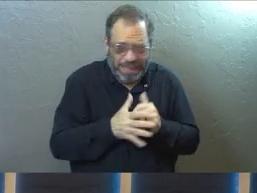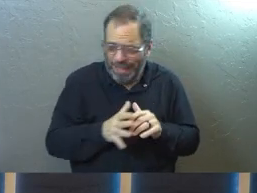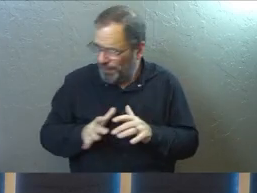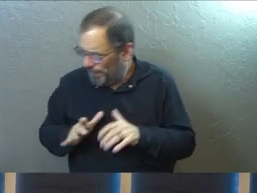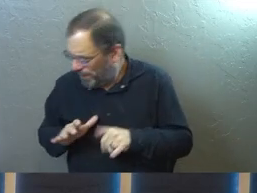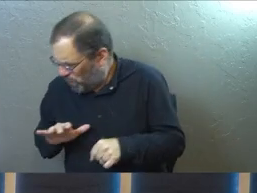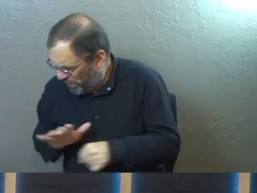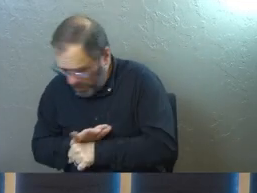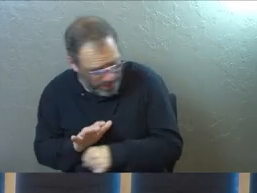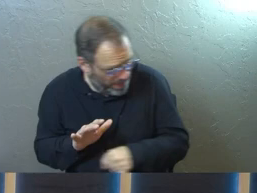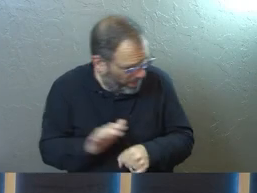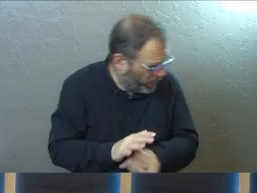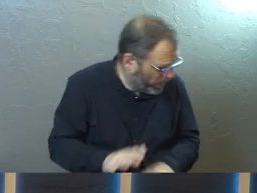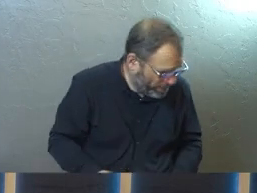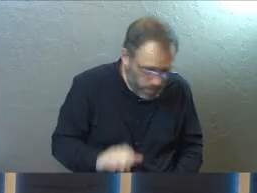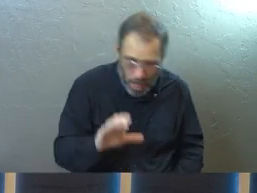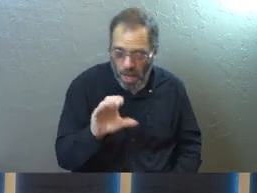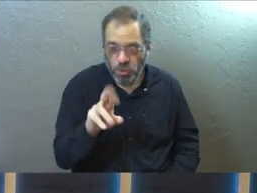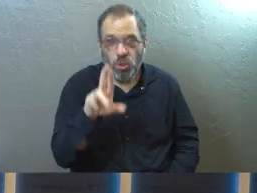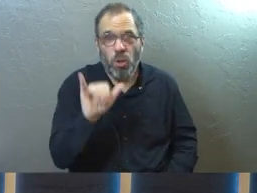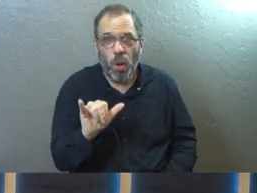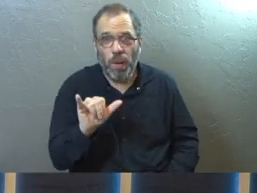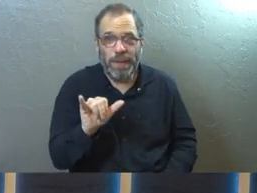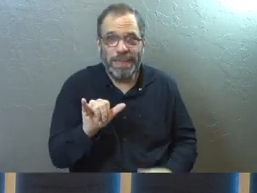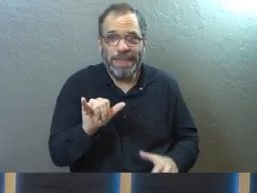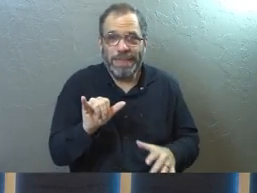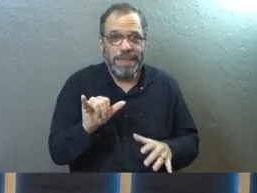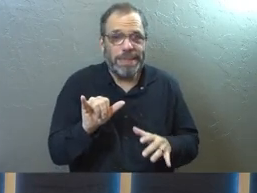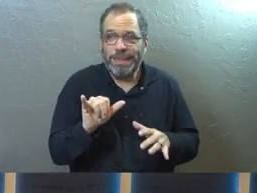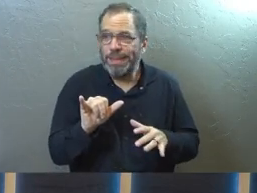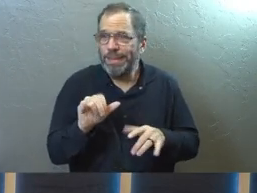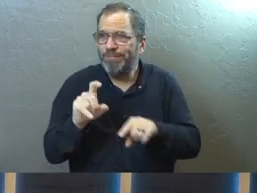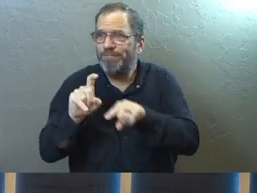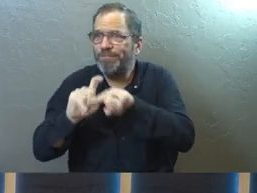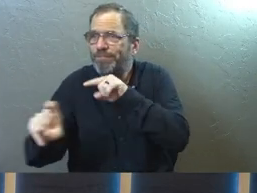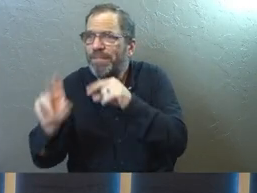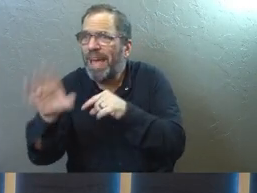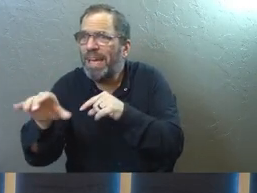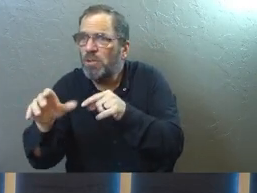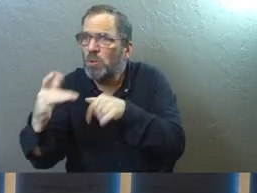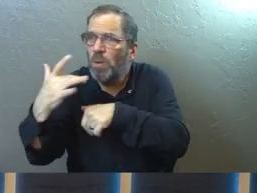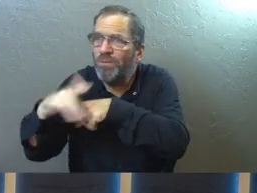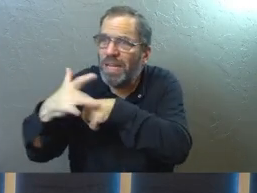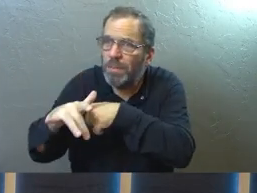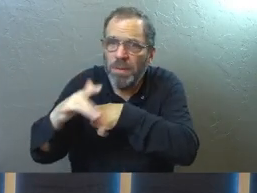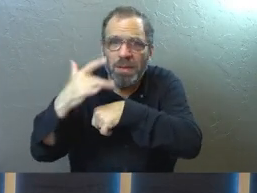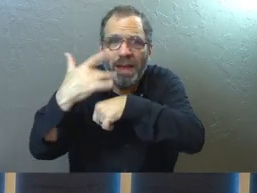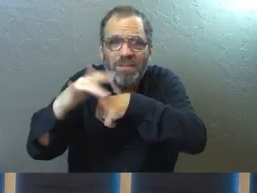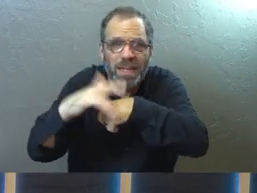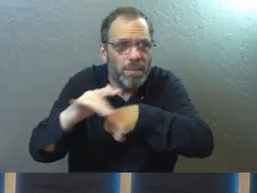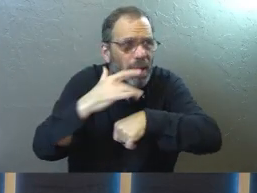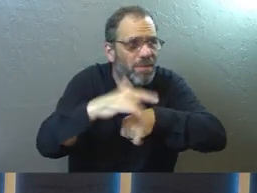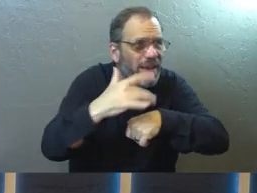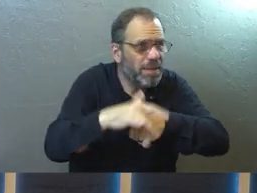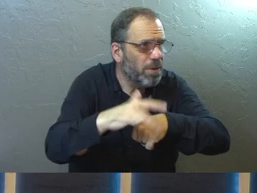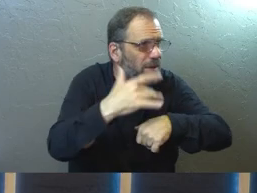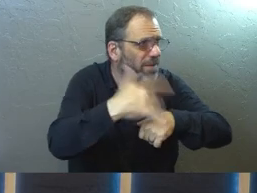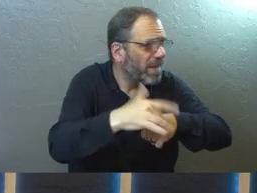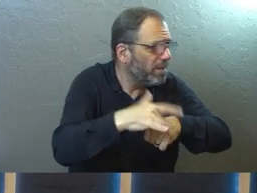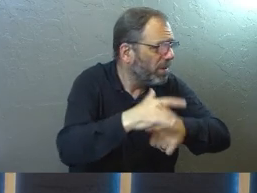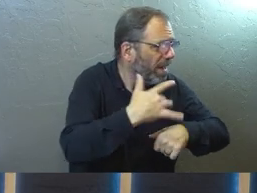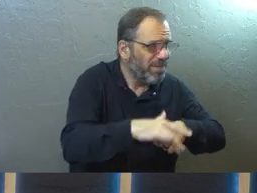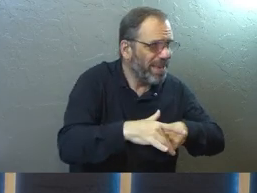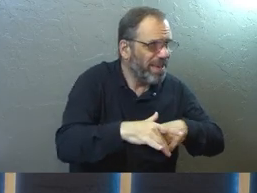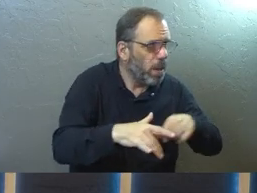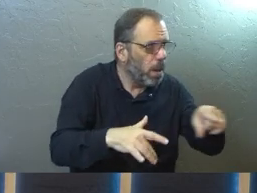room for her. And so Corey starts reaching out to different people who might have space. And she finds out about this pastor, this clergyman